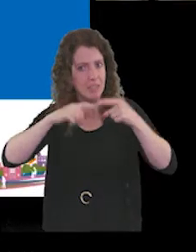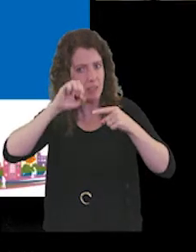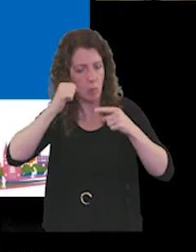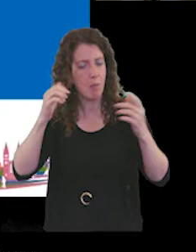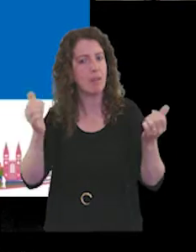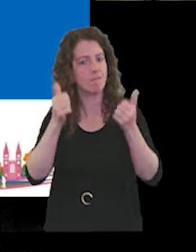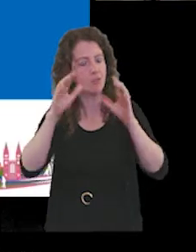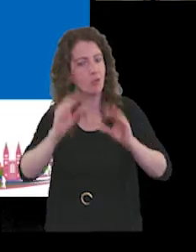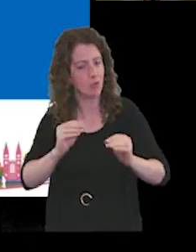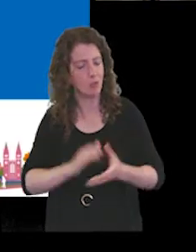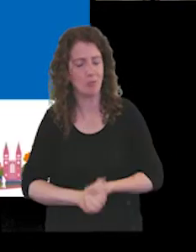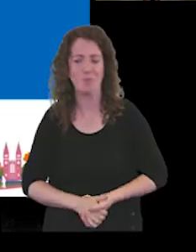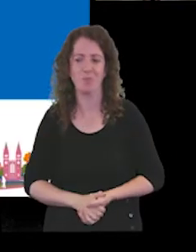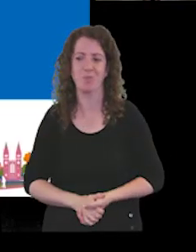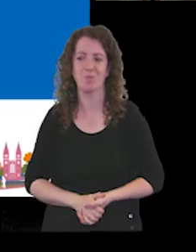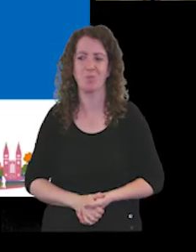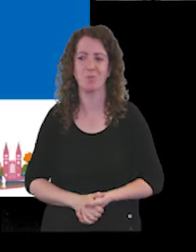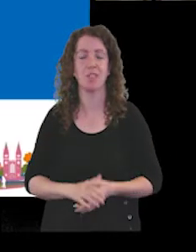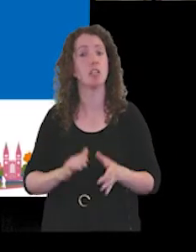And so.